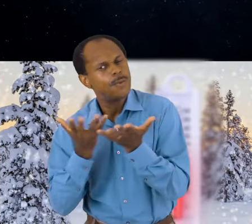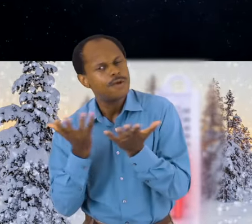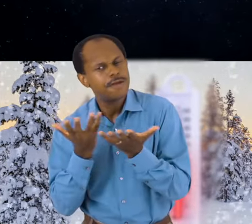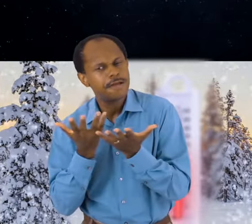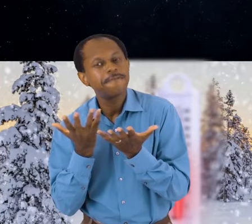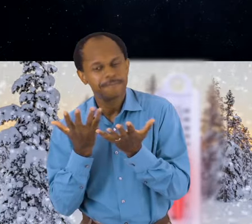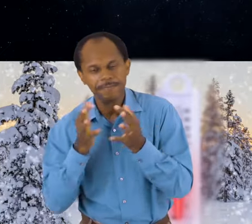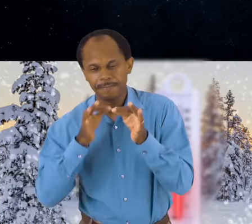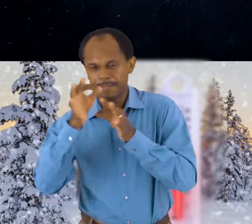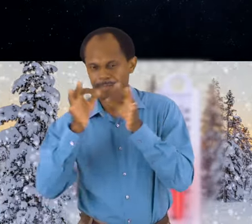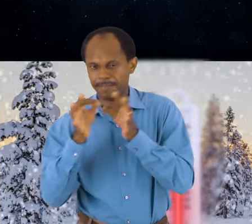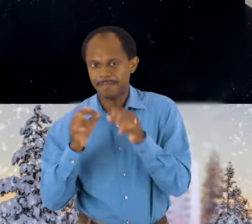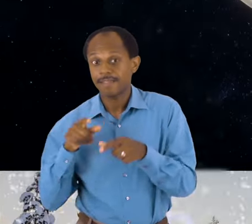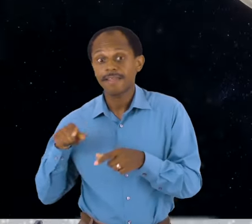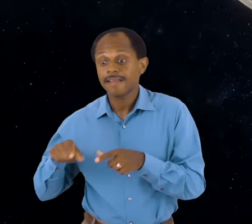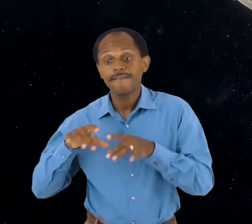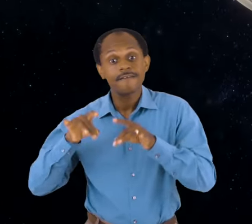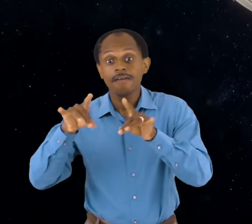inventions.